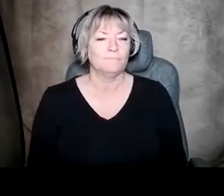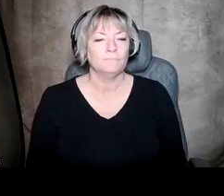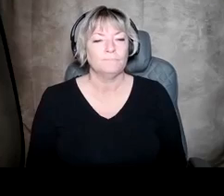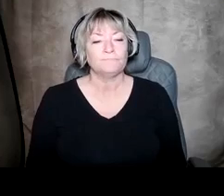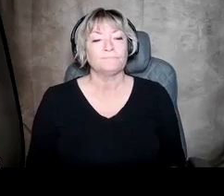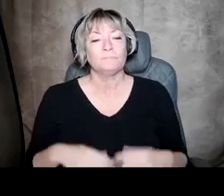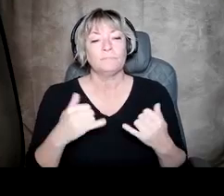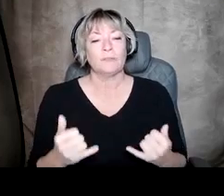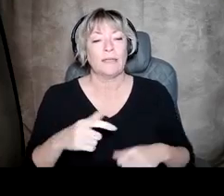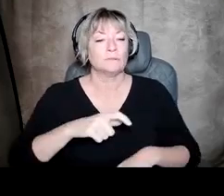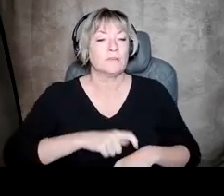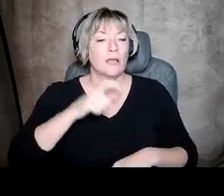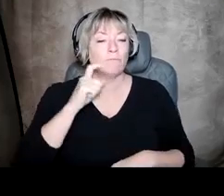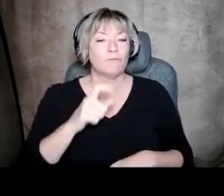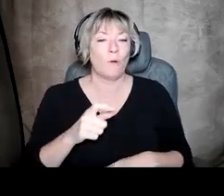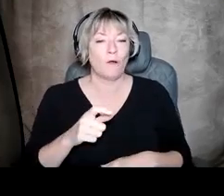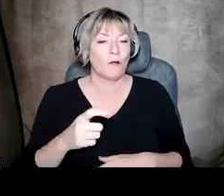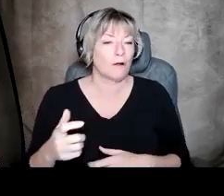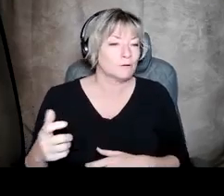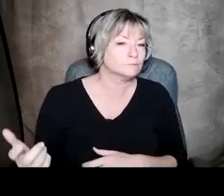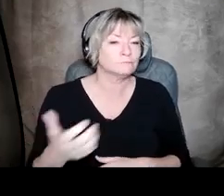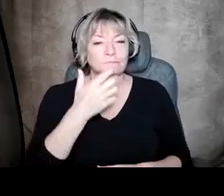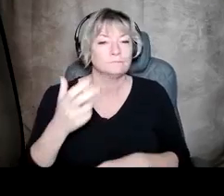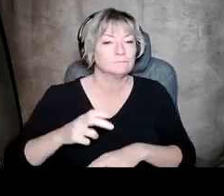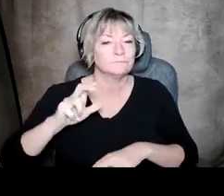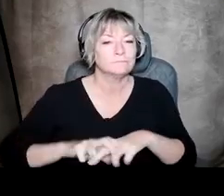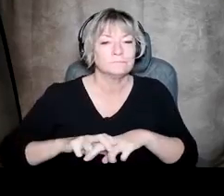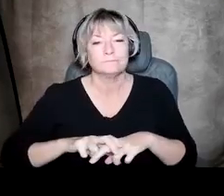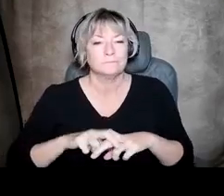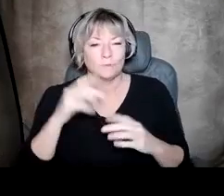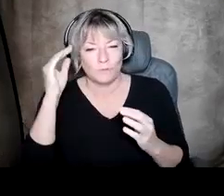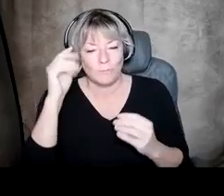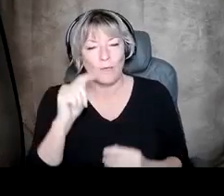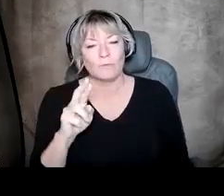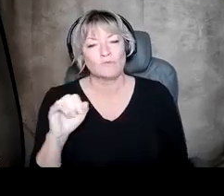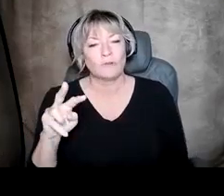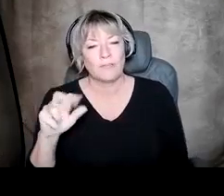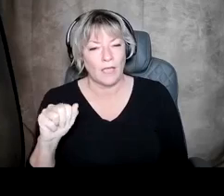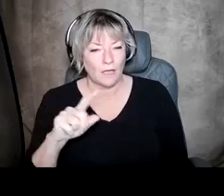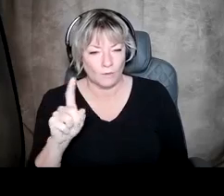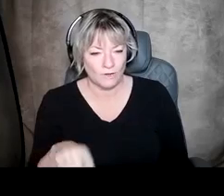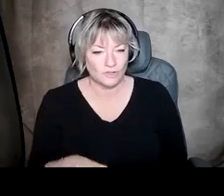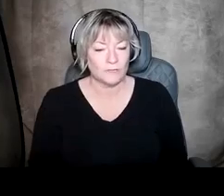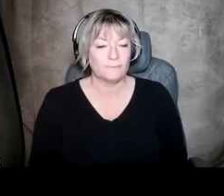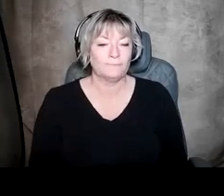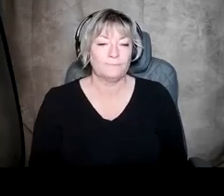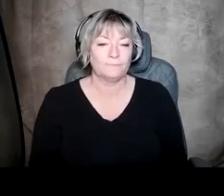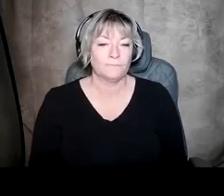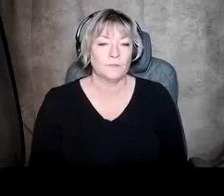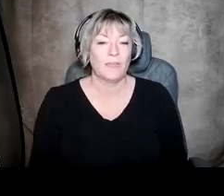Now it's time to drag you all into the hot seat to stew on this week's trivia question. Now, if you look at that